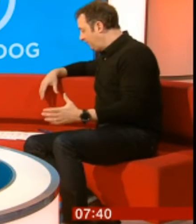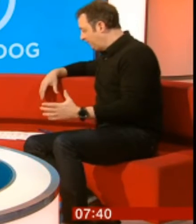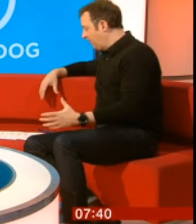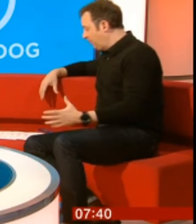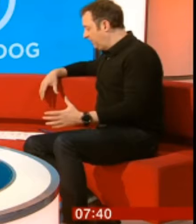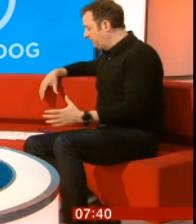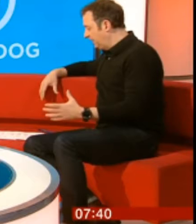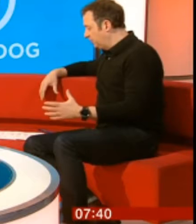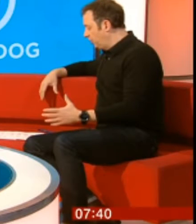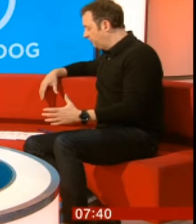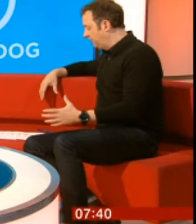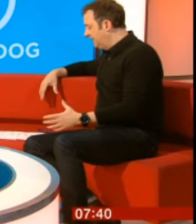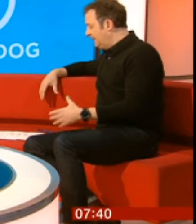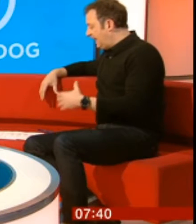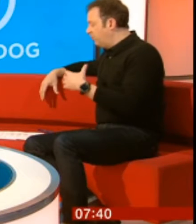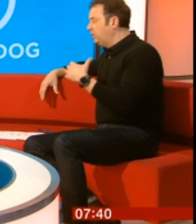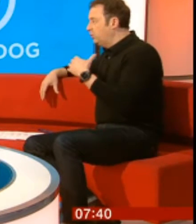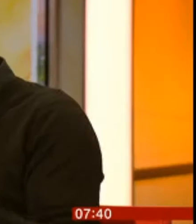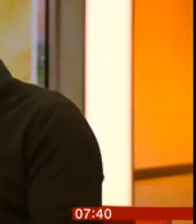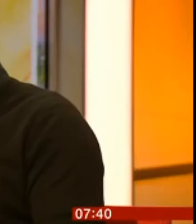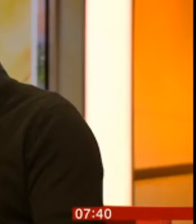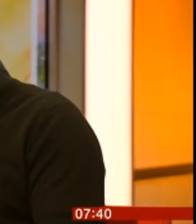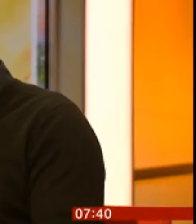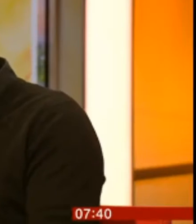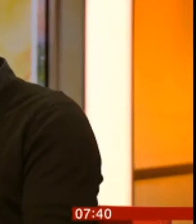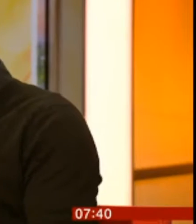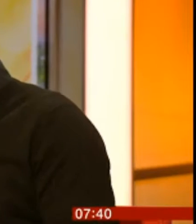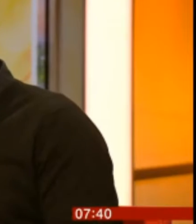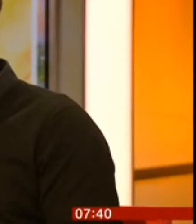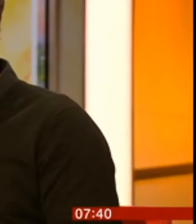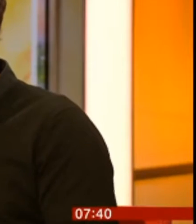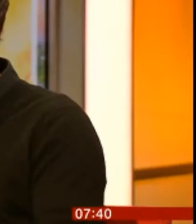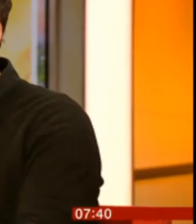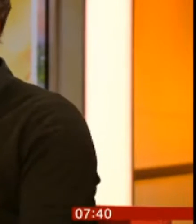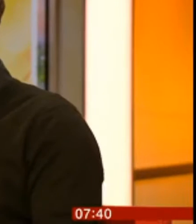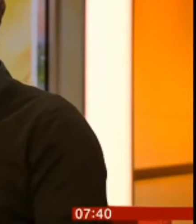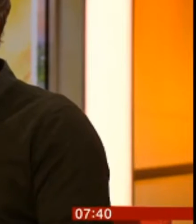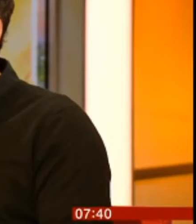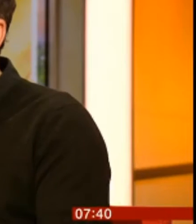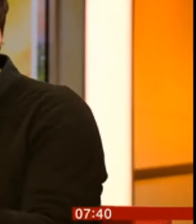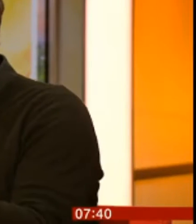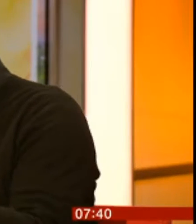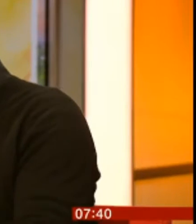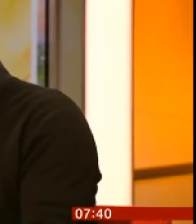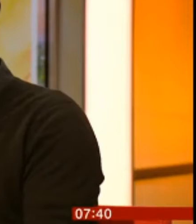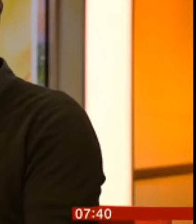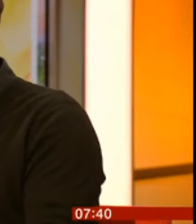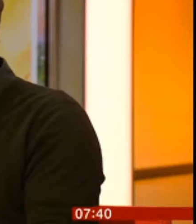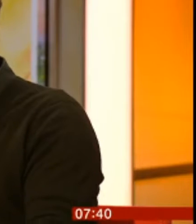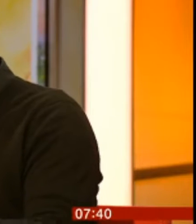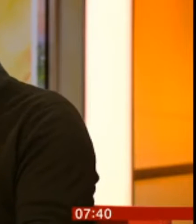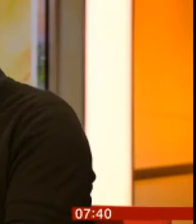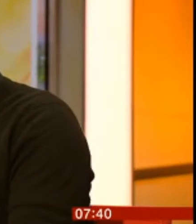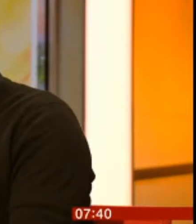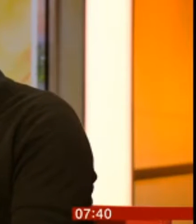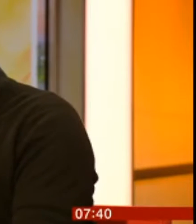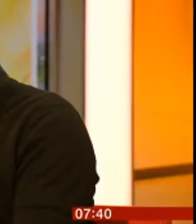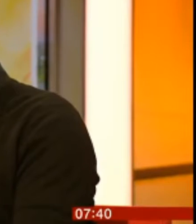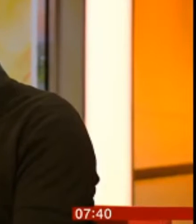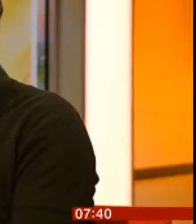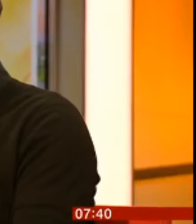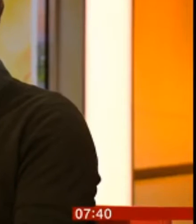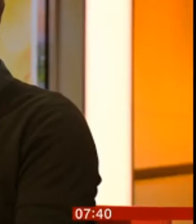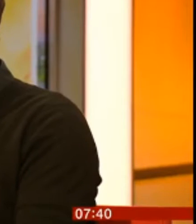Pizza Express, Starbucks and Costa. And we were looking to get the correct information. Just the basics. To know, in those big